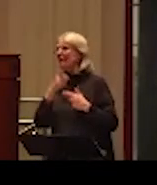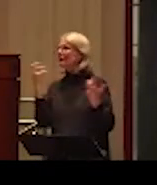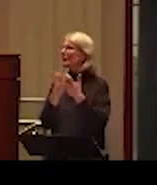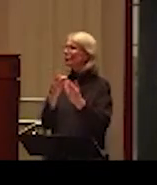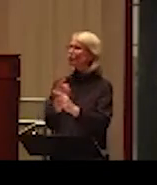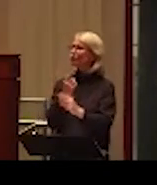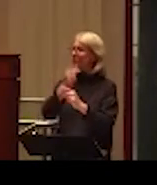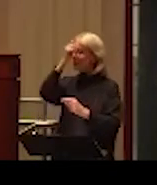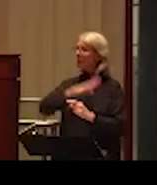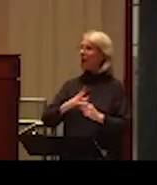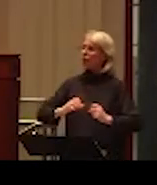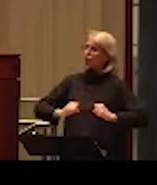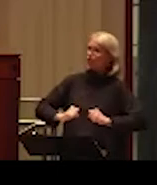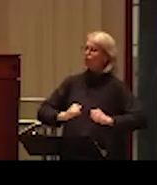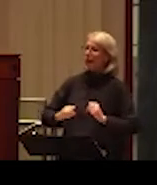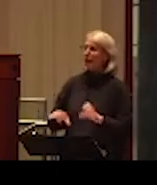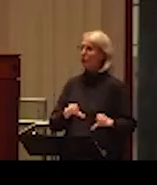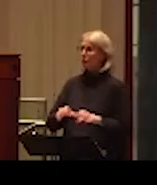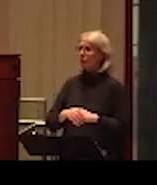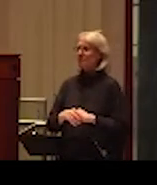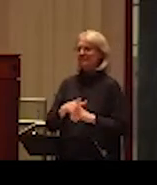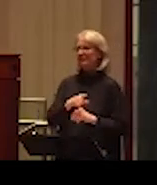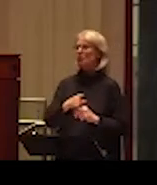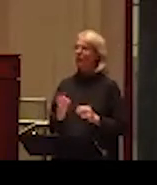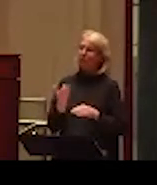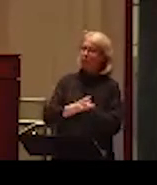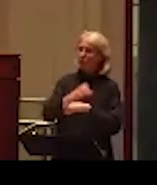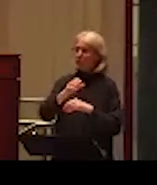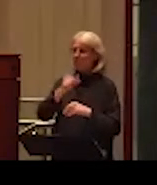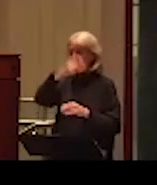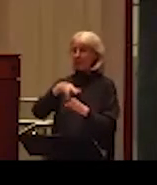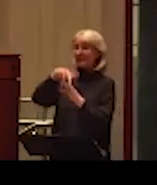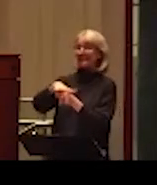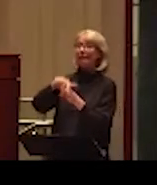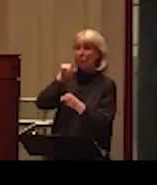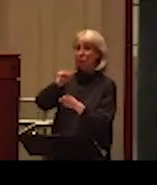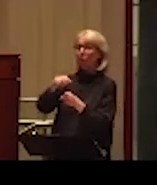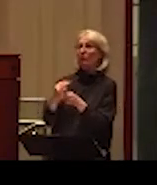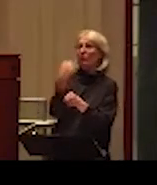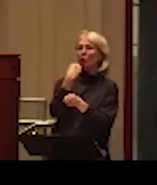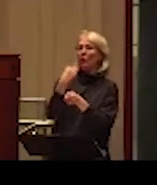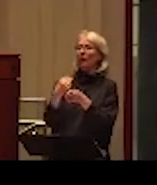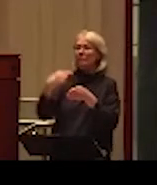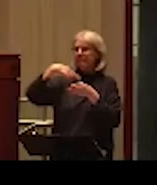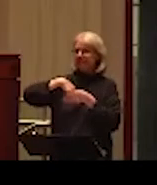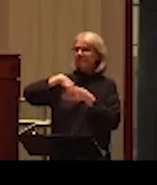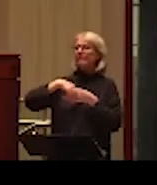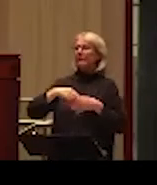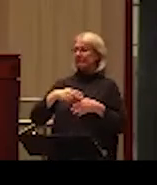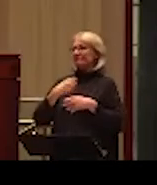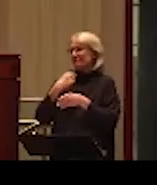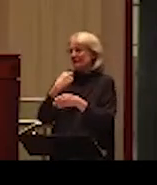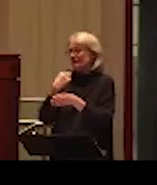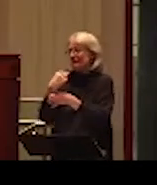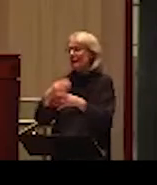masculine attitudes about who they are, about the real men. So, there is not much empathy and